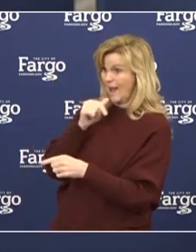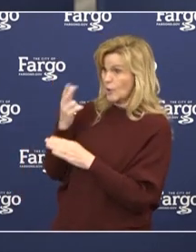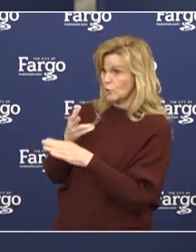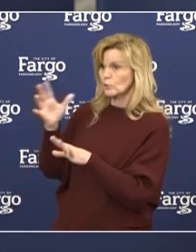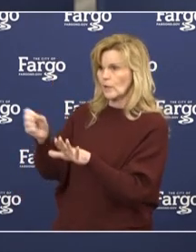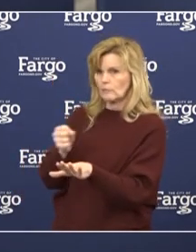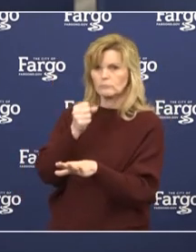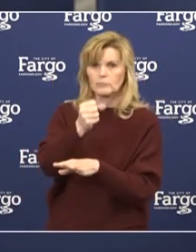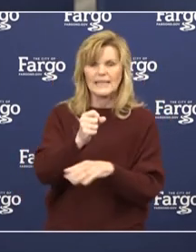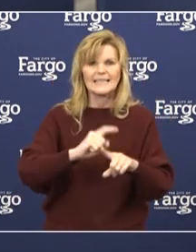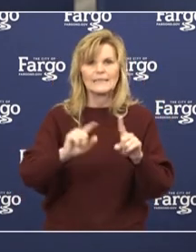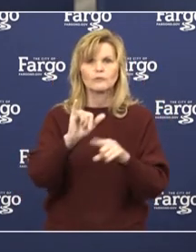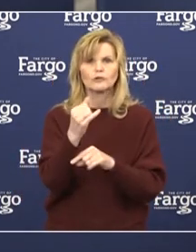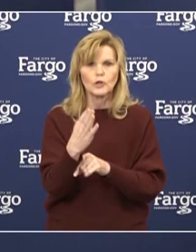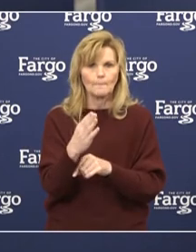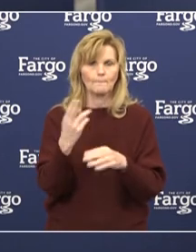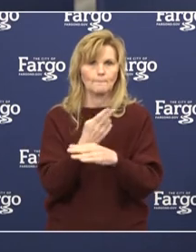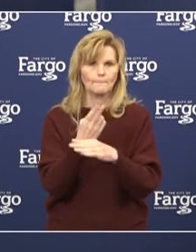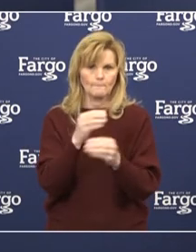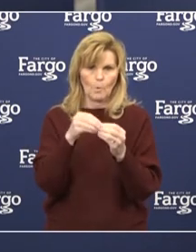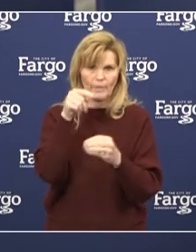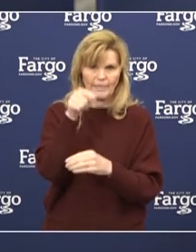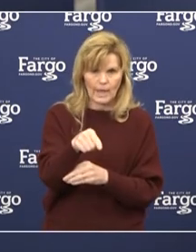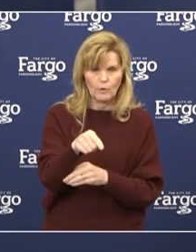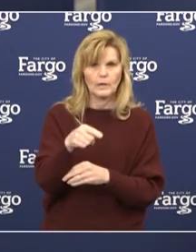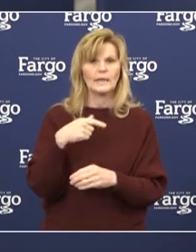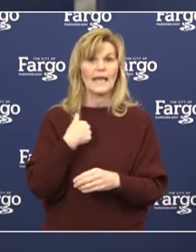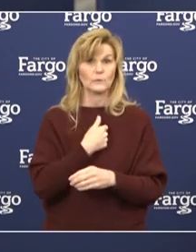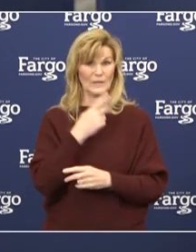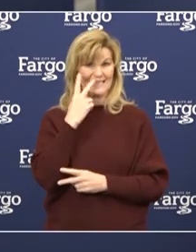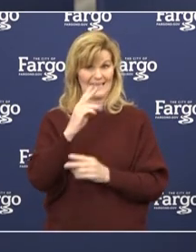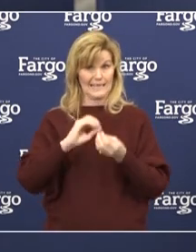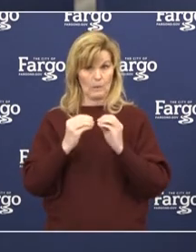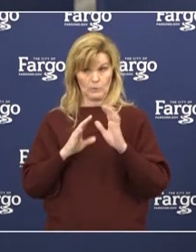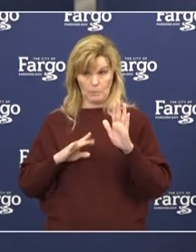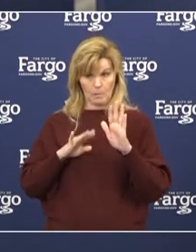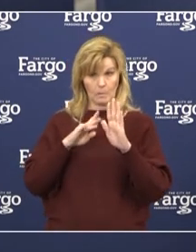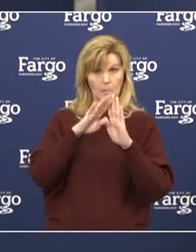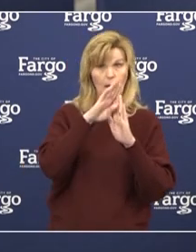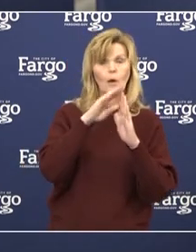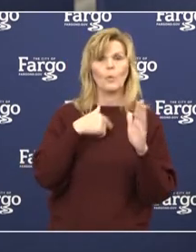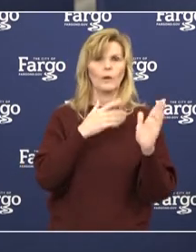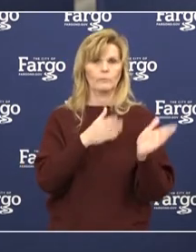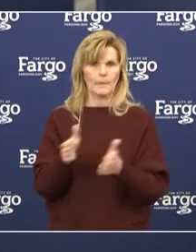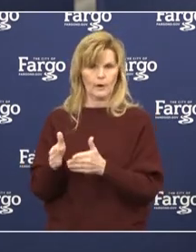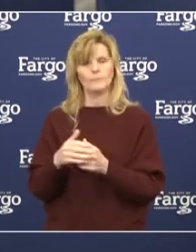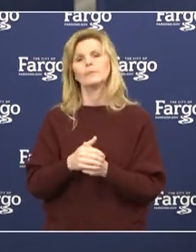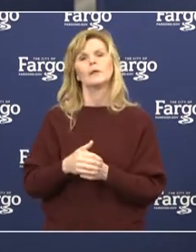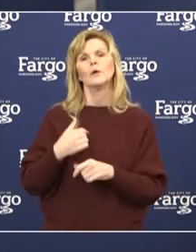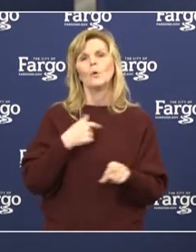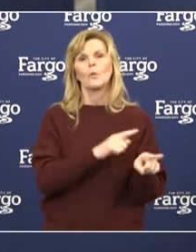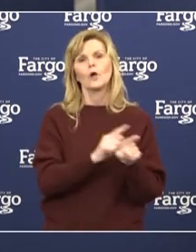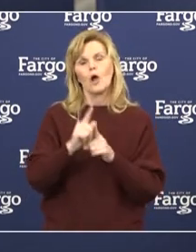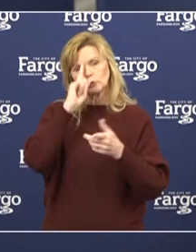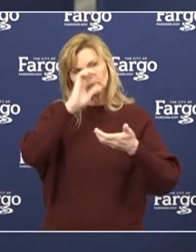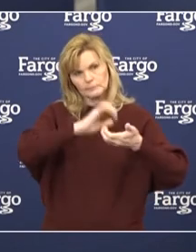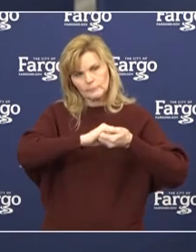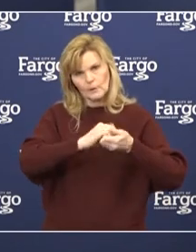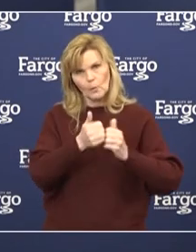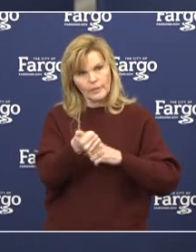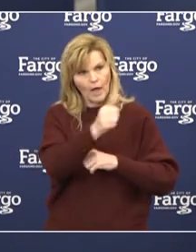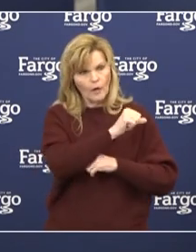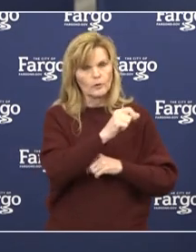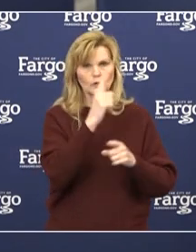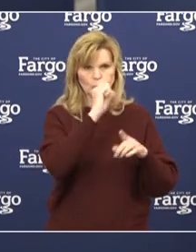as we see that increased number of acutely ill patients. We are actively collaborating with others to enhance the